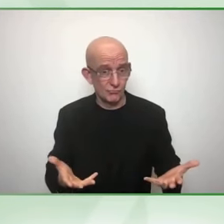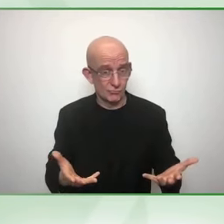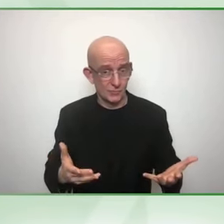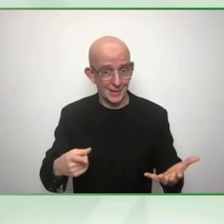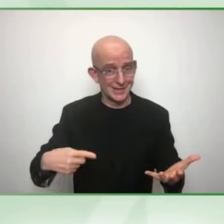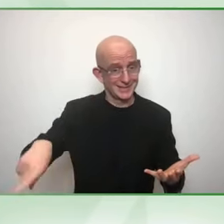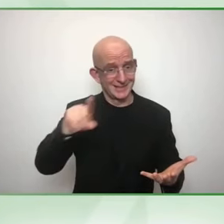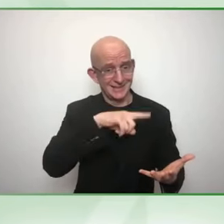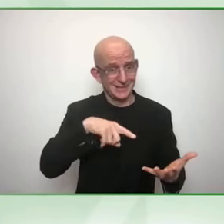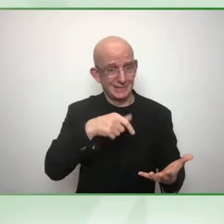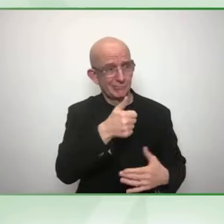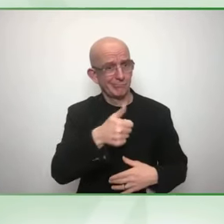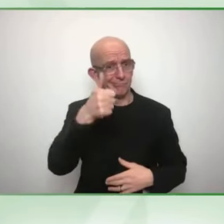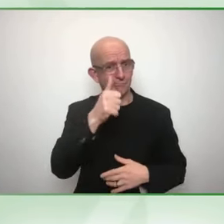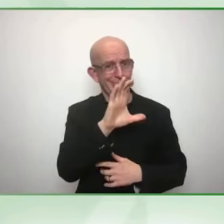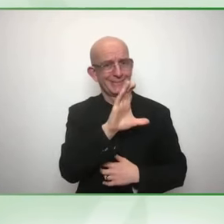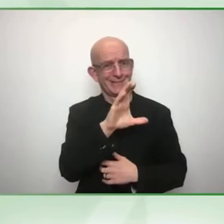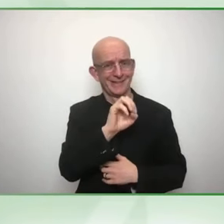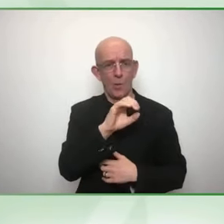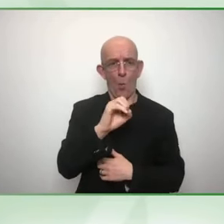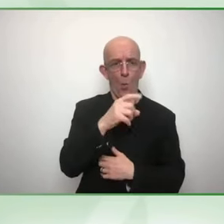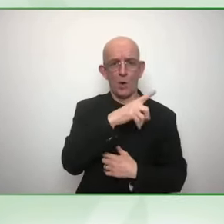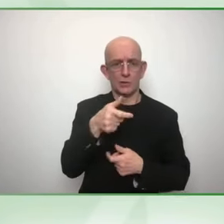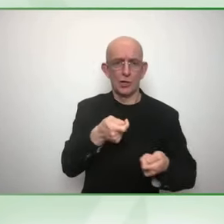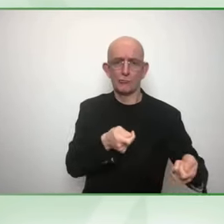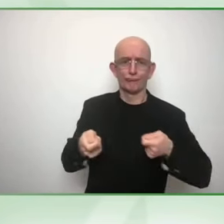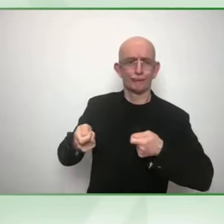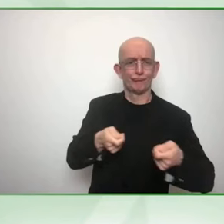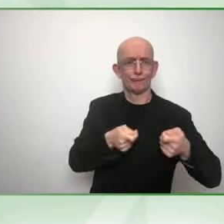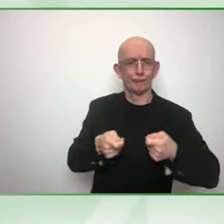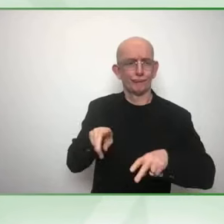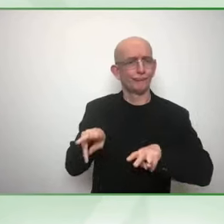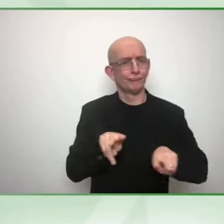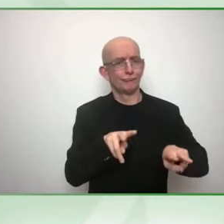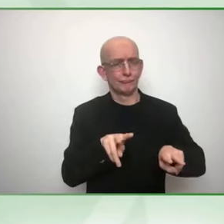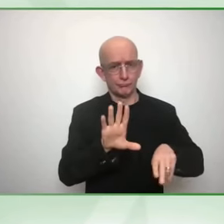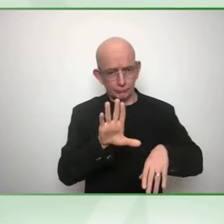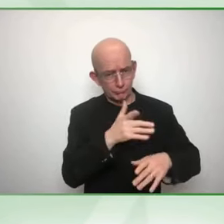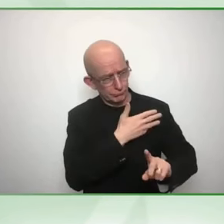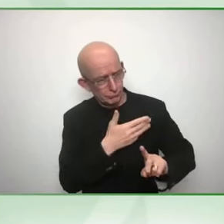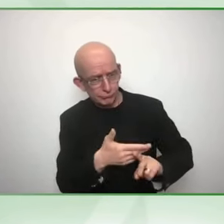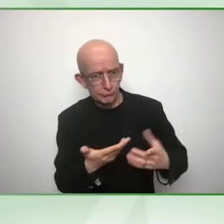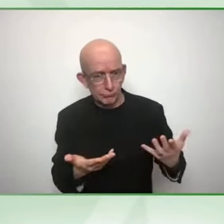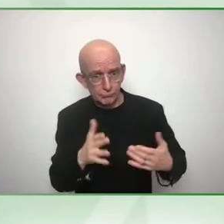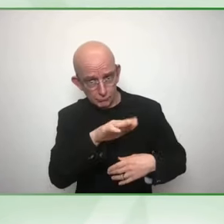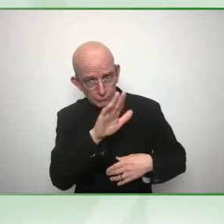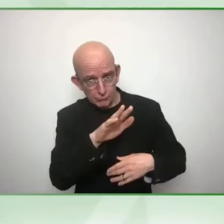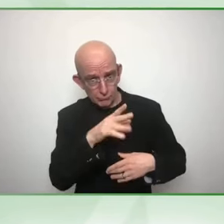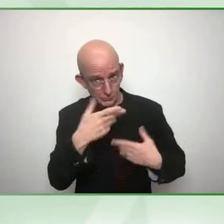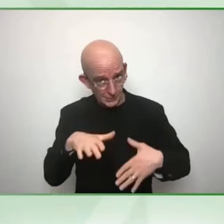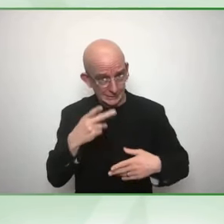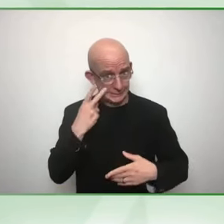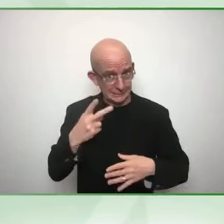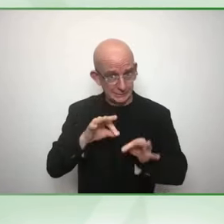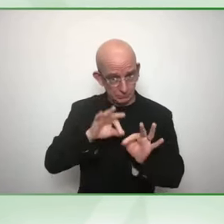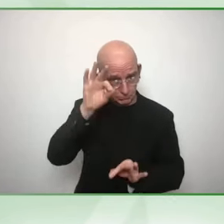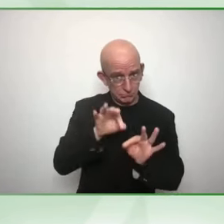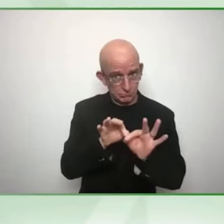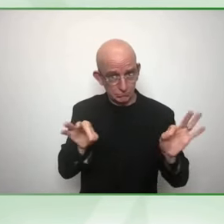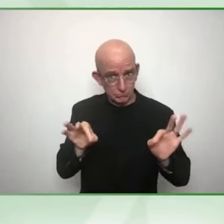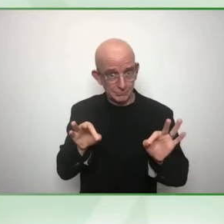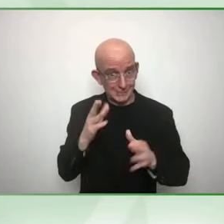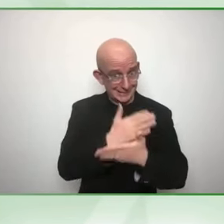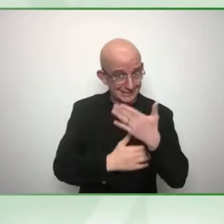business performance tools? How do we report on disability? Is it even reported on? When we don't speak about